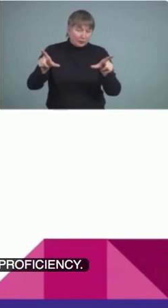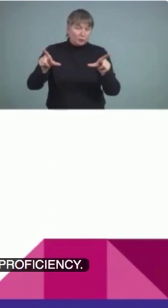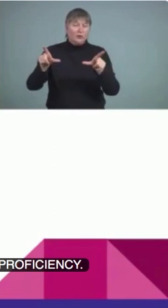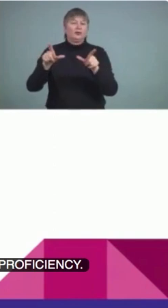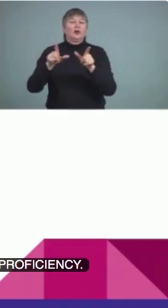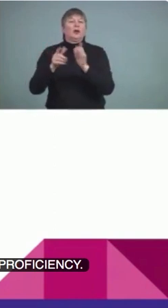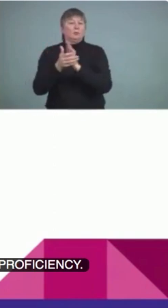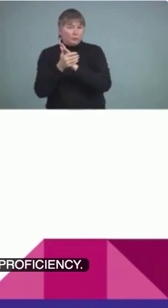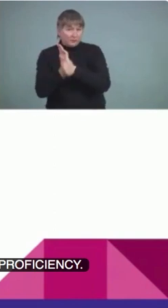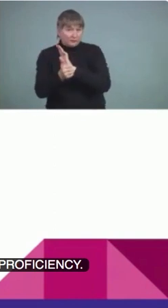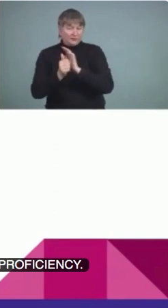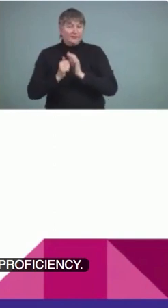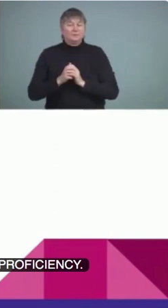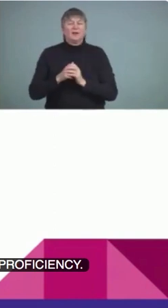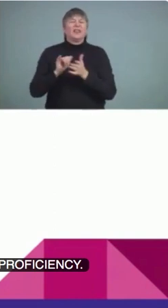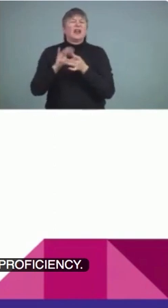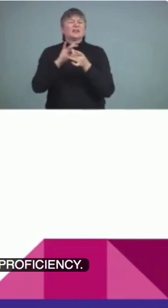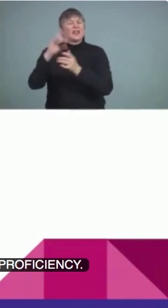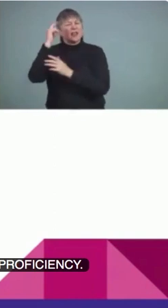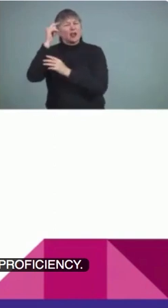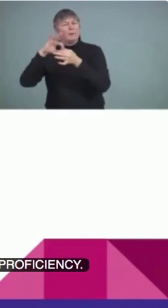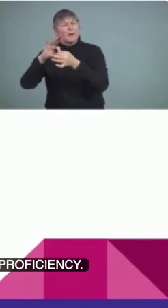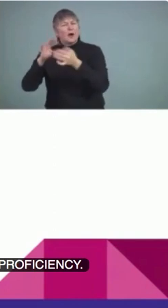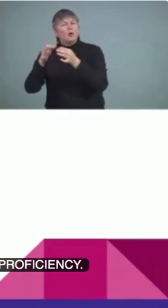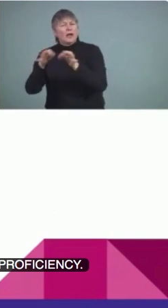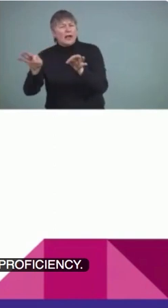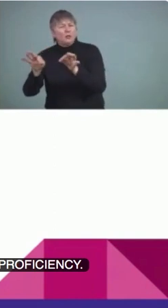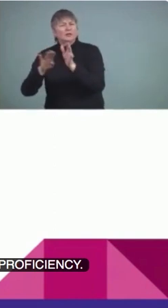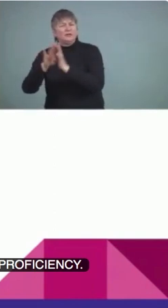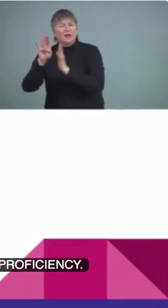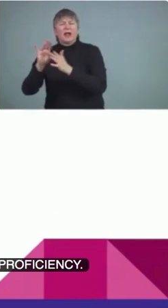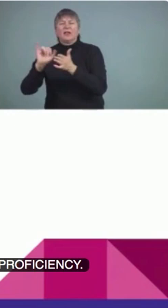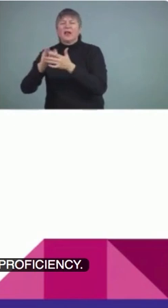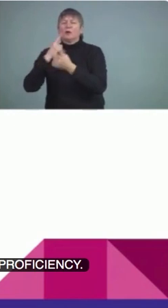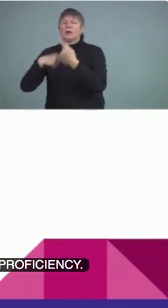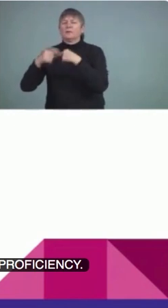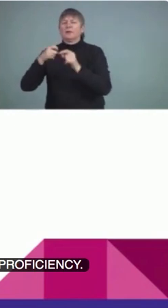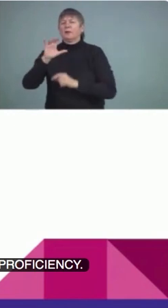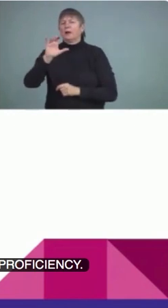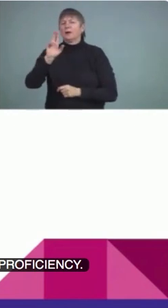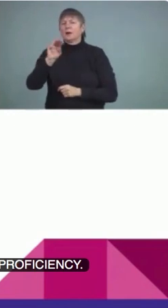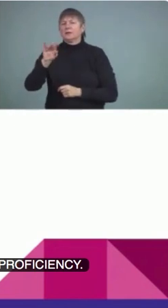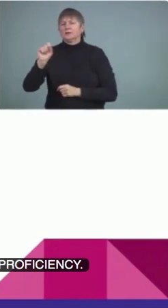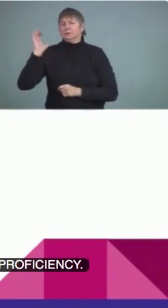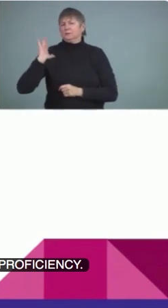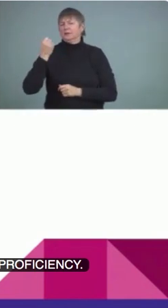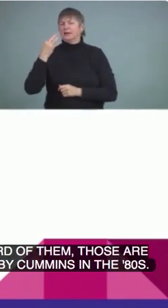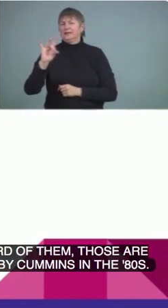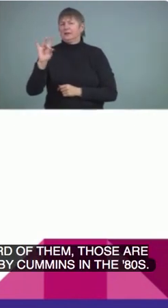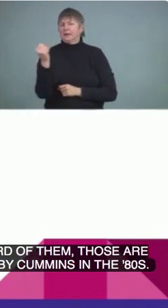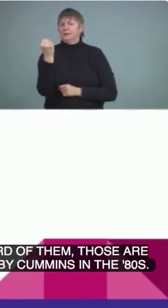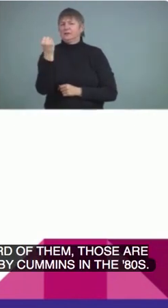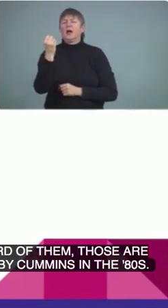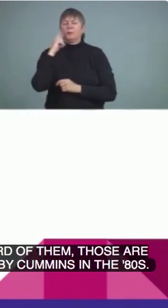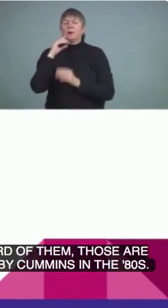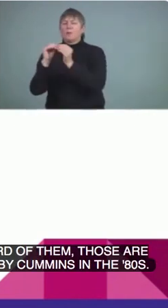those are the theories of language development that are coined by Cummings in the 80s. So we'll dig into that a bit deeper in the next